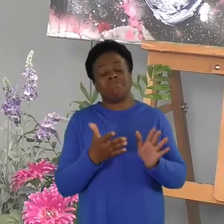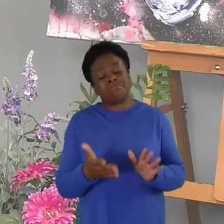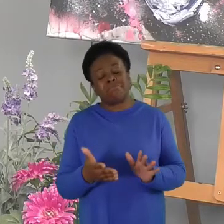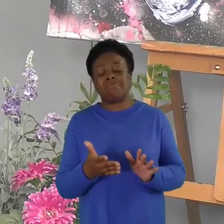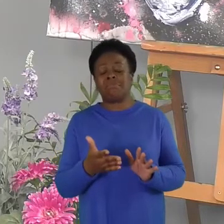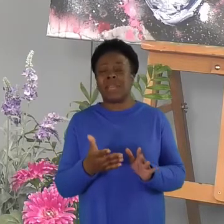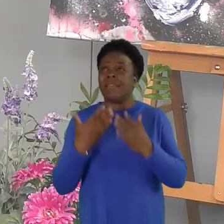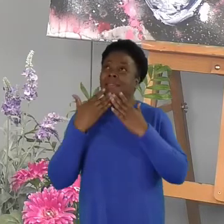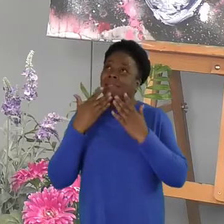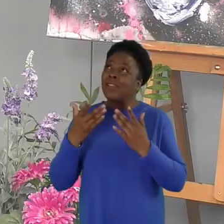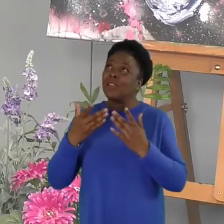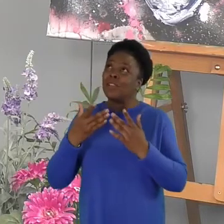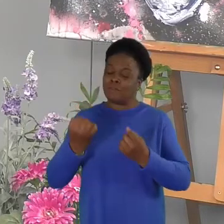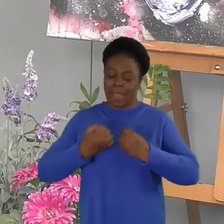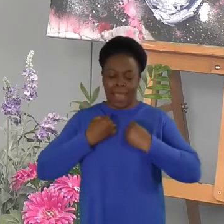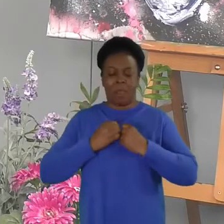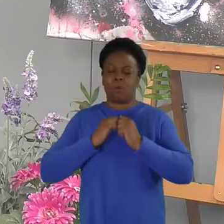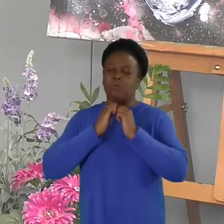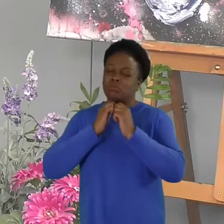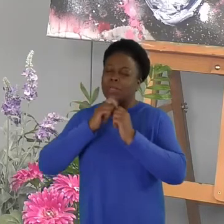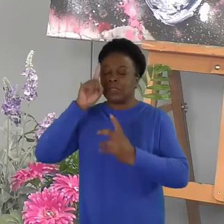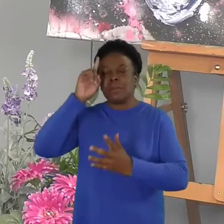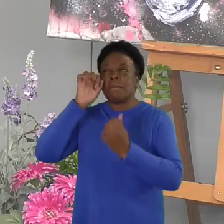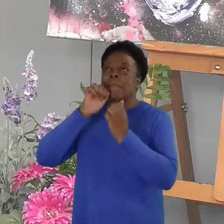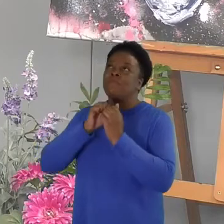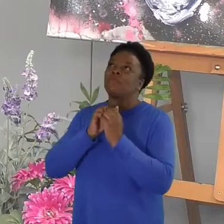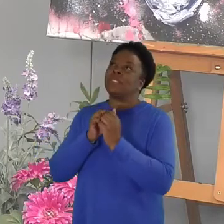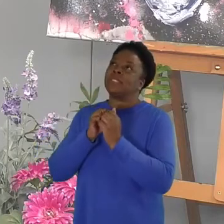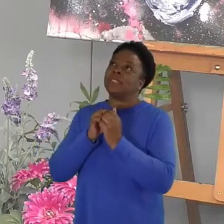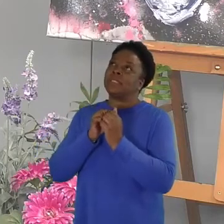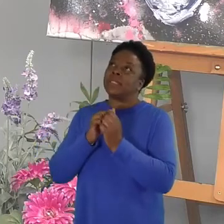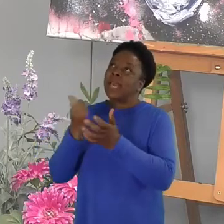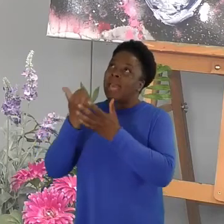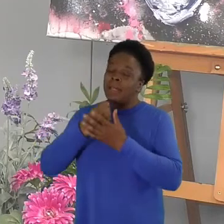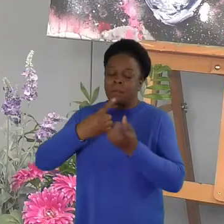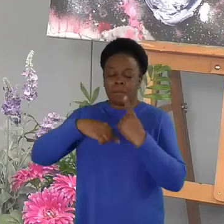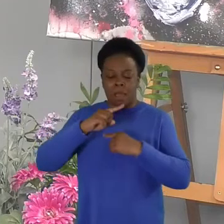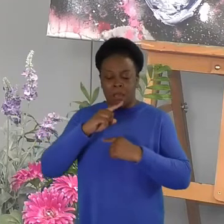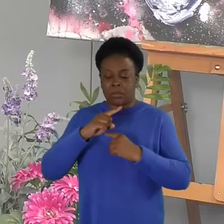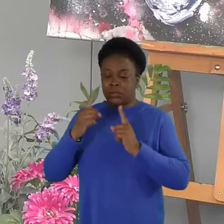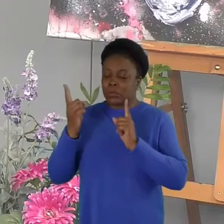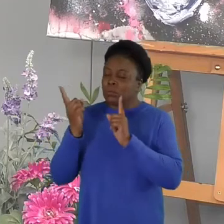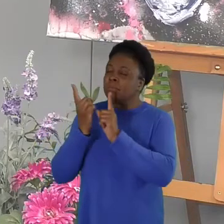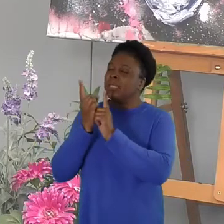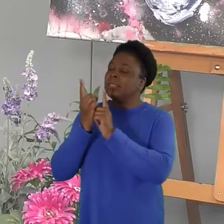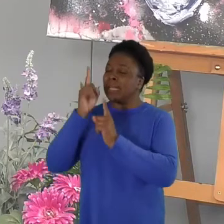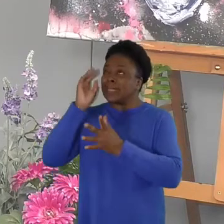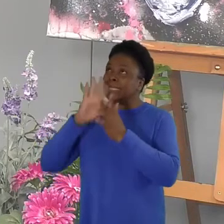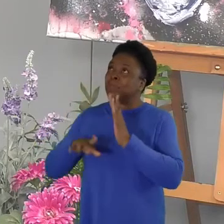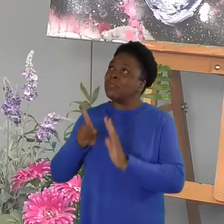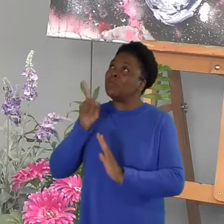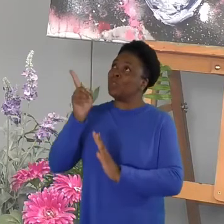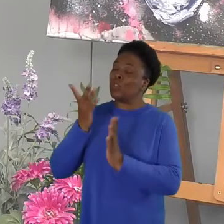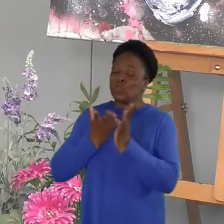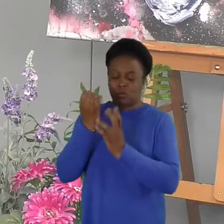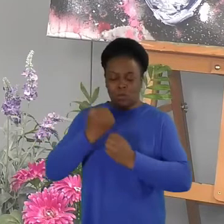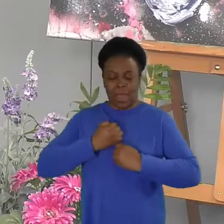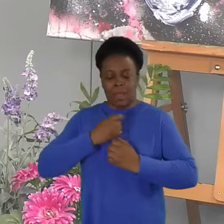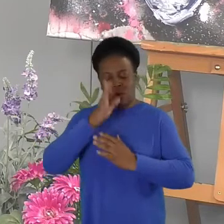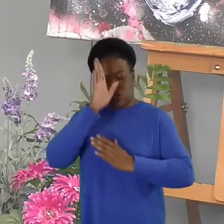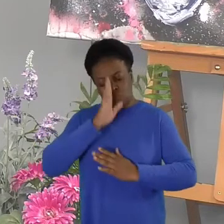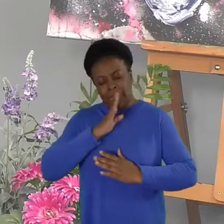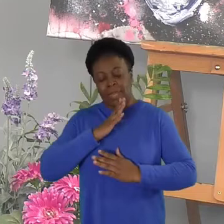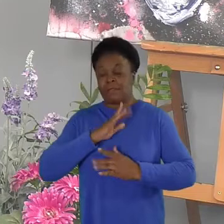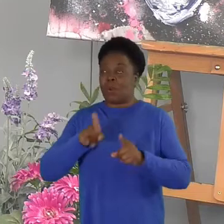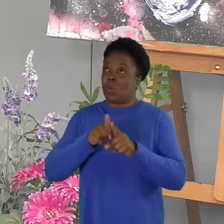the precious memories that we can cherish. Help us to encounter you in our grief as well as our joy and